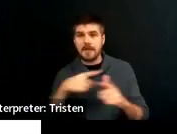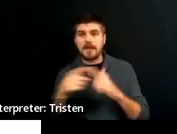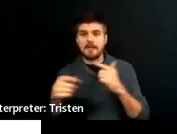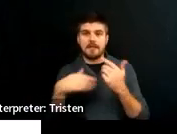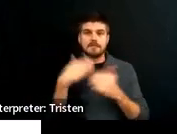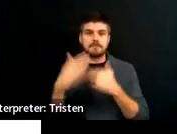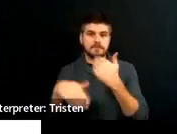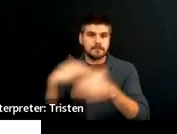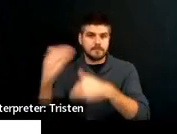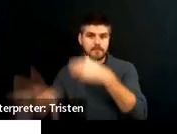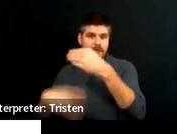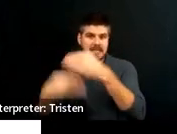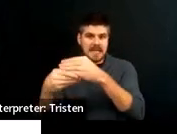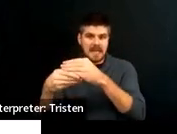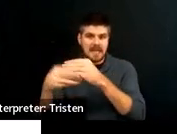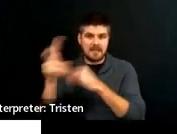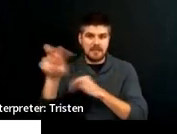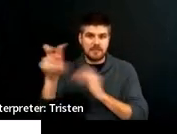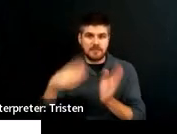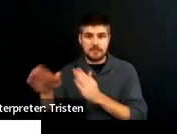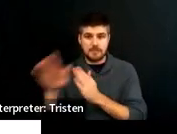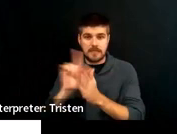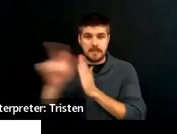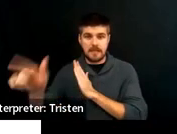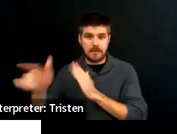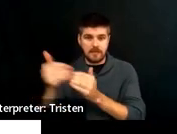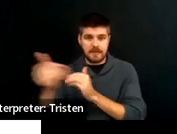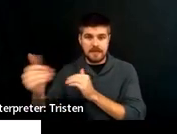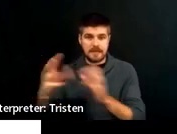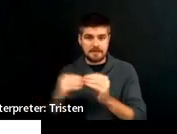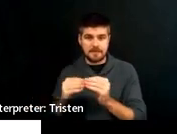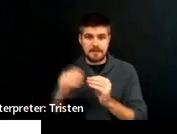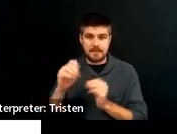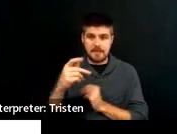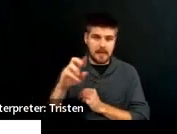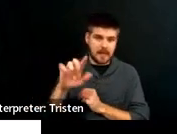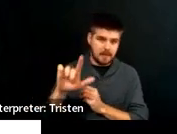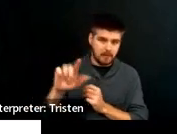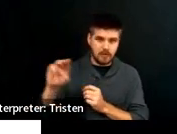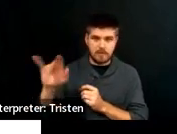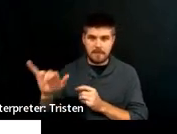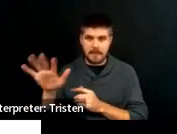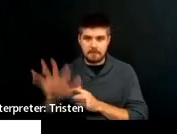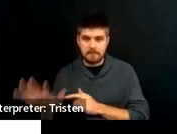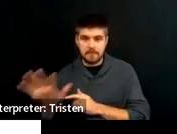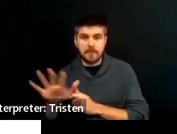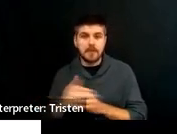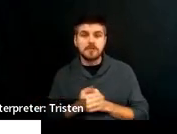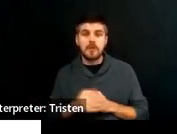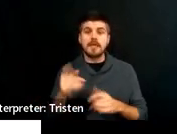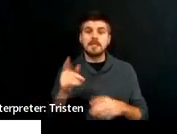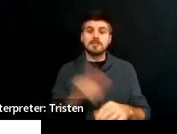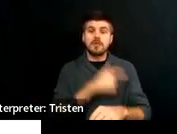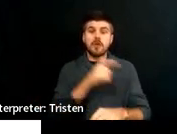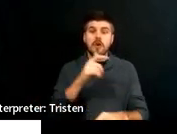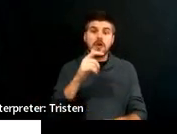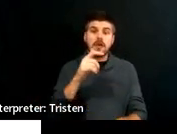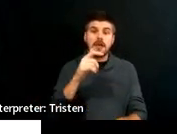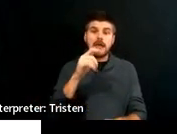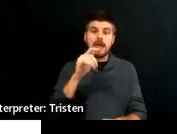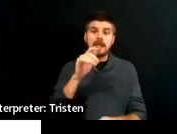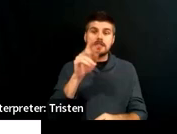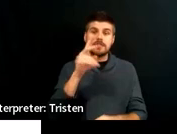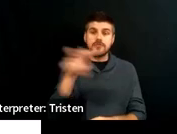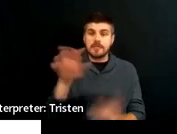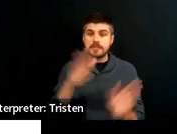plan at that later meeting. So as long as the transition plan is part of the IEP by the end of 9th grade,